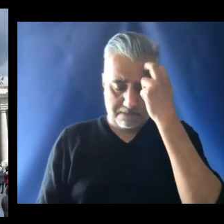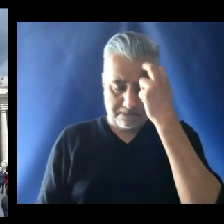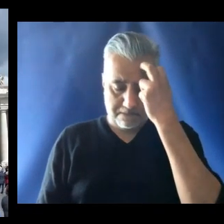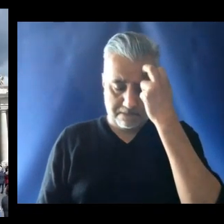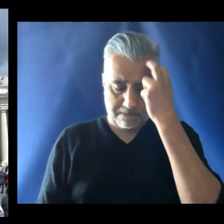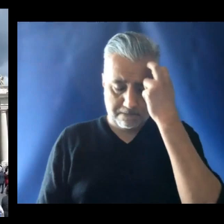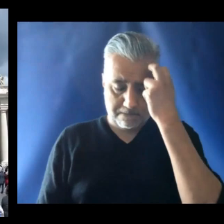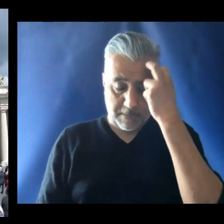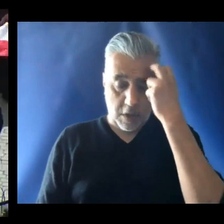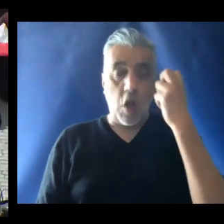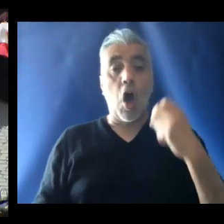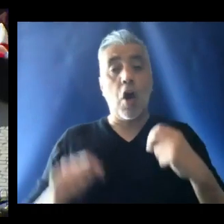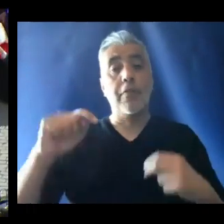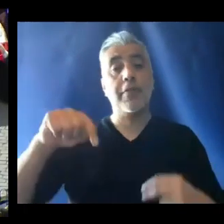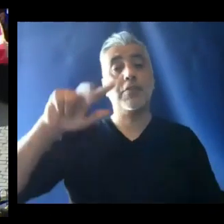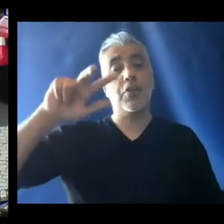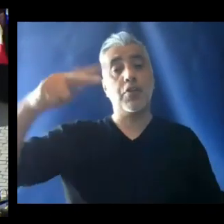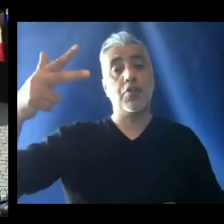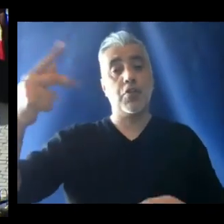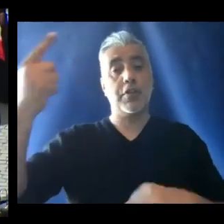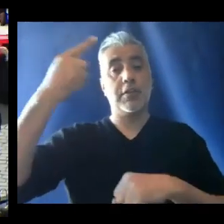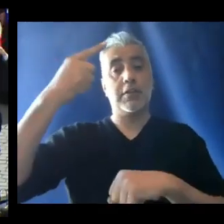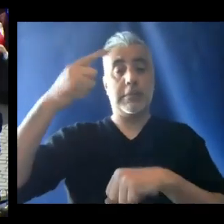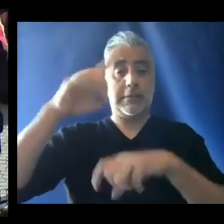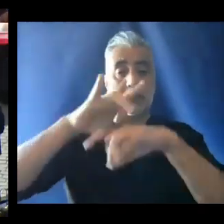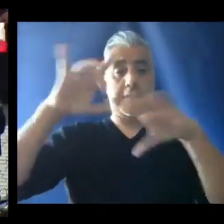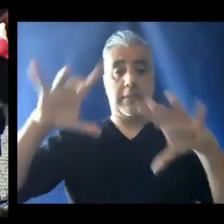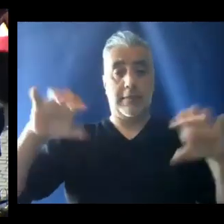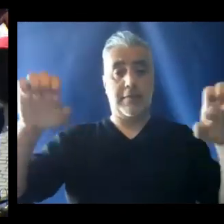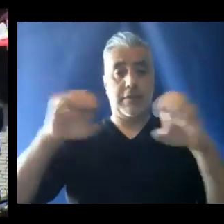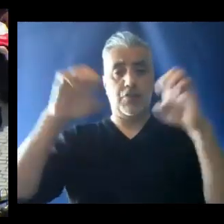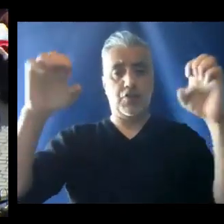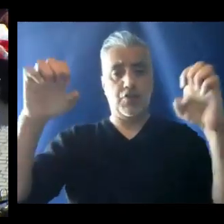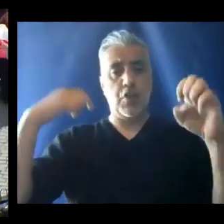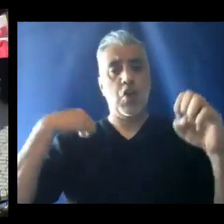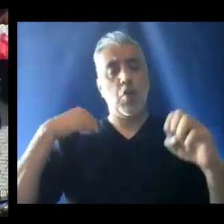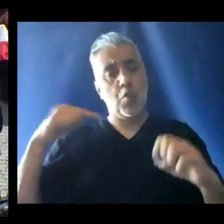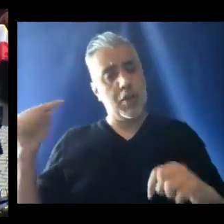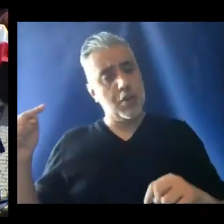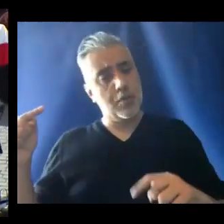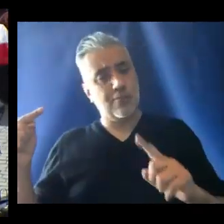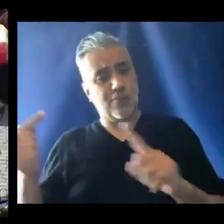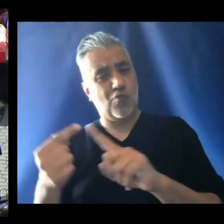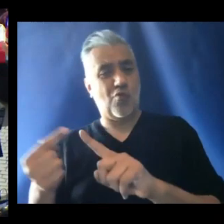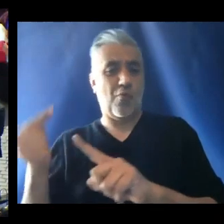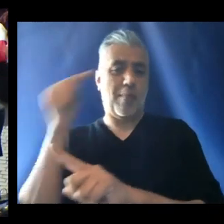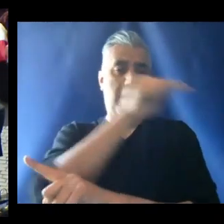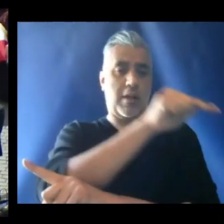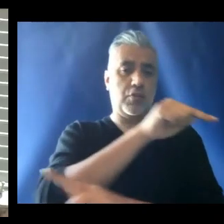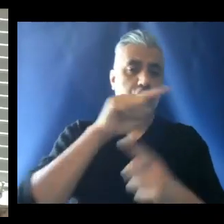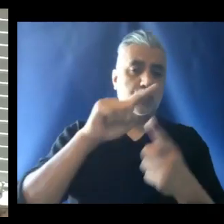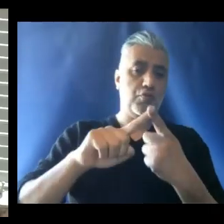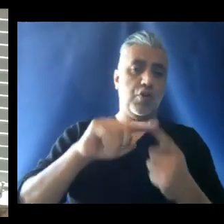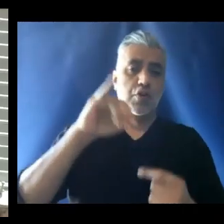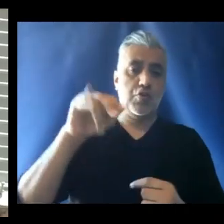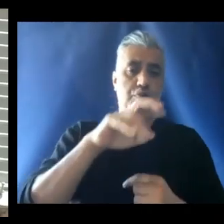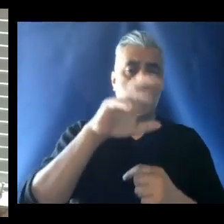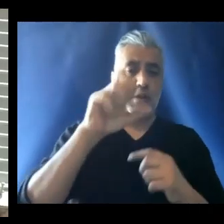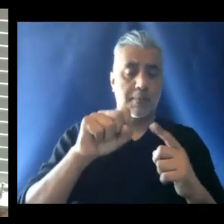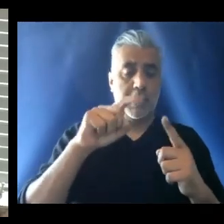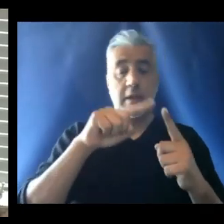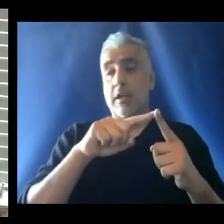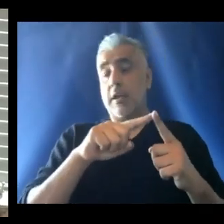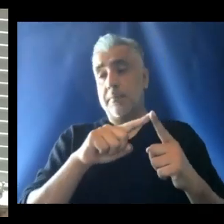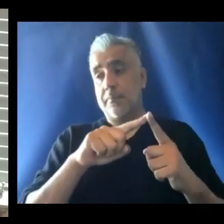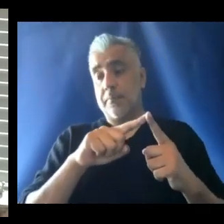On this third Sunday of Easter, we return to Jerusalem in the Seneca, as